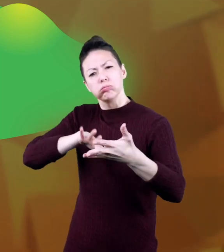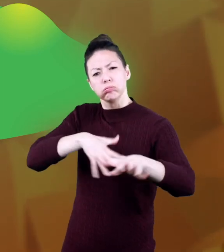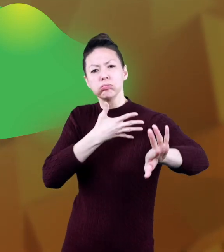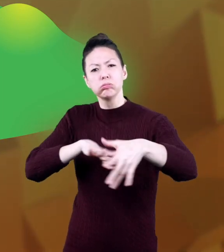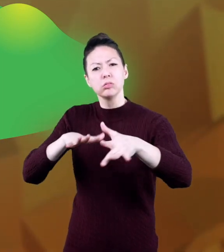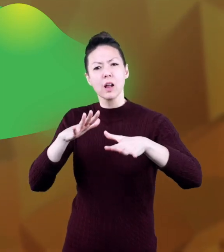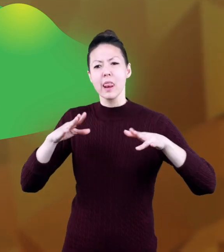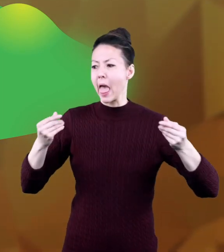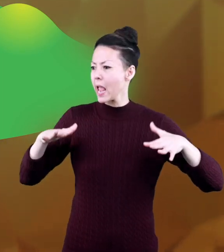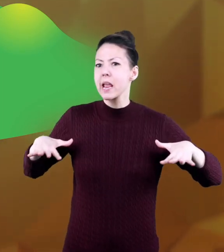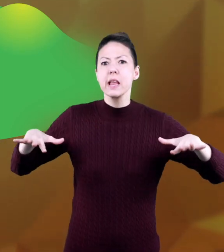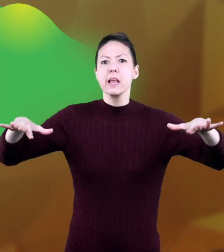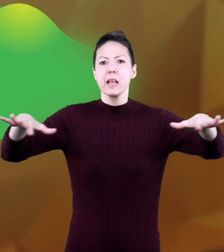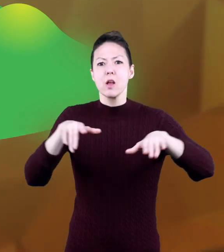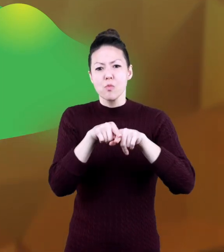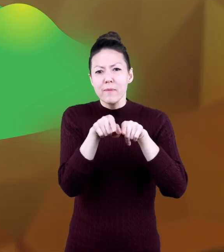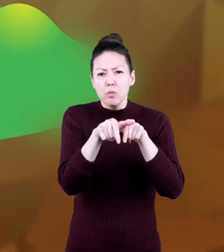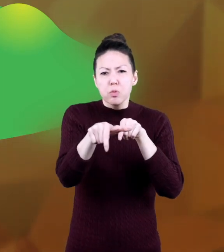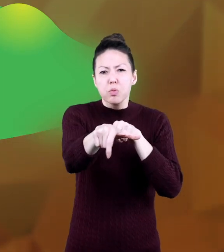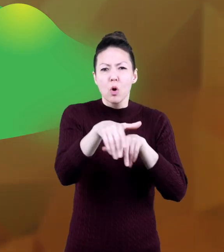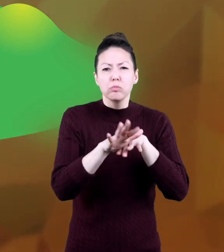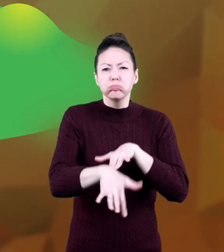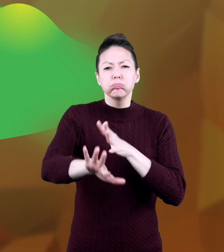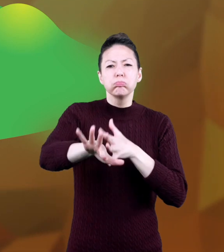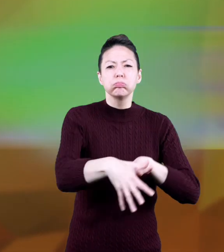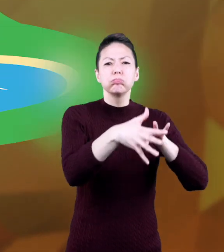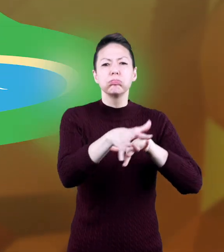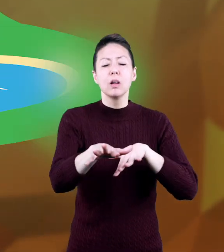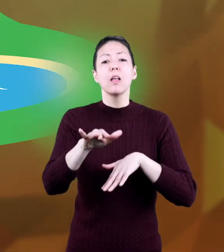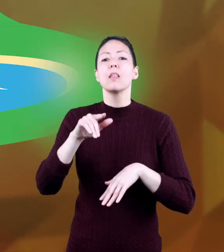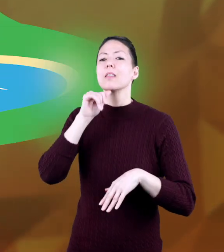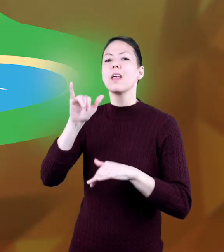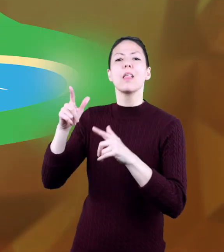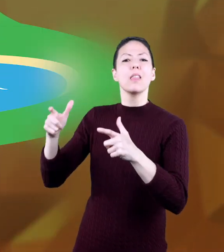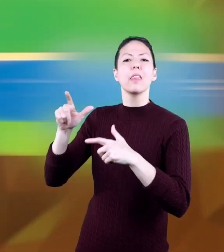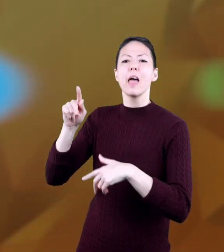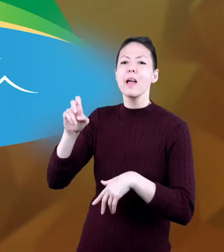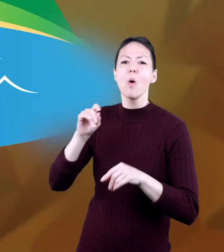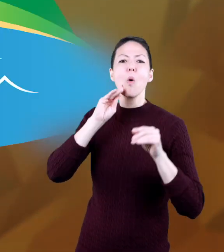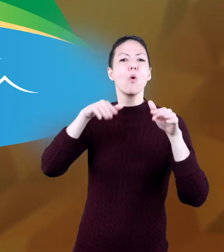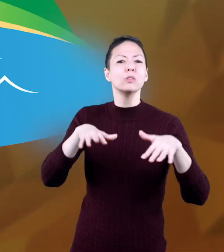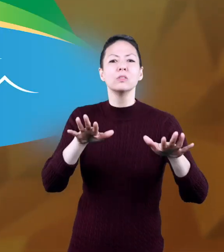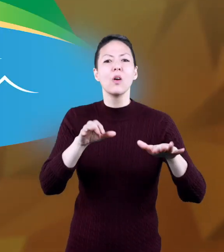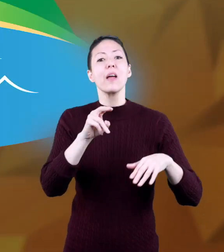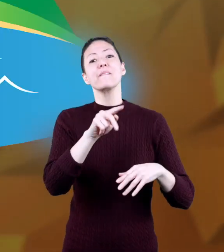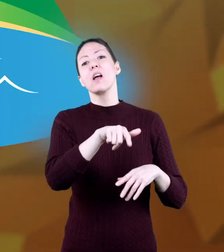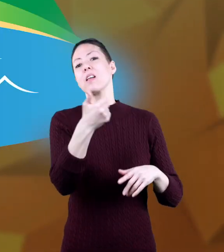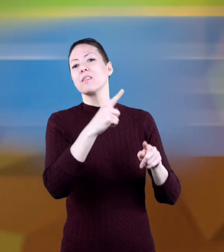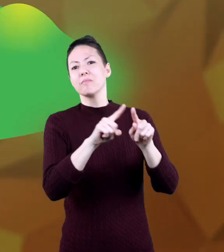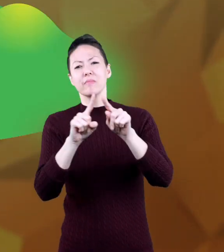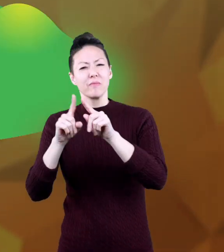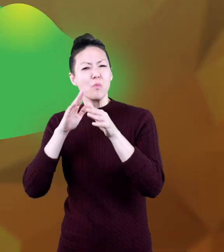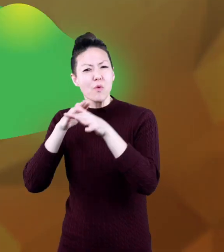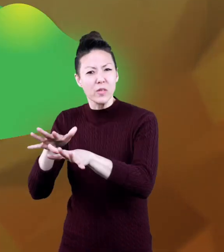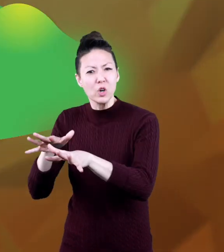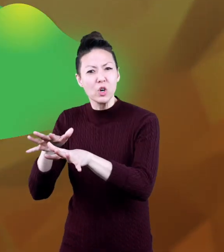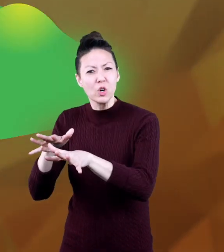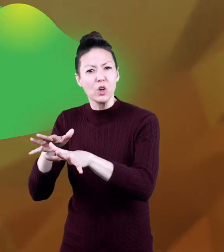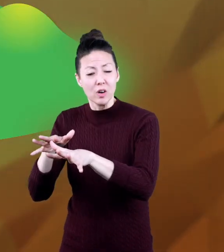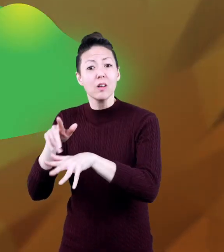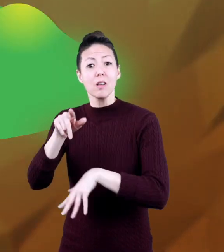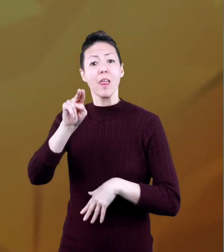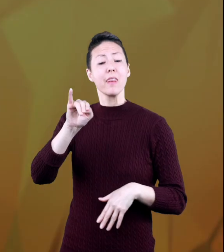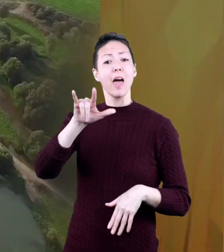flow through land and into other bodies of water, like lakes and oceans and even other rivers.